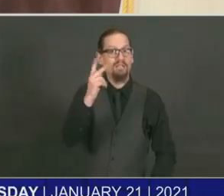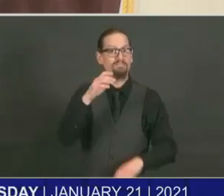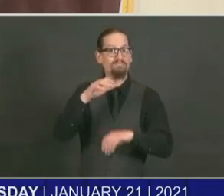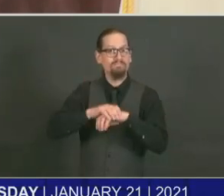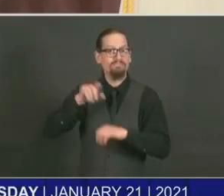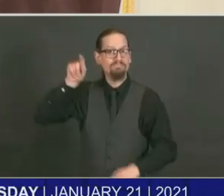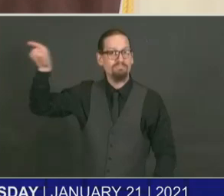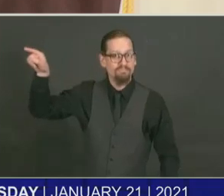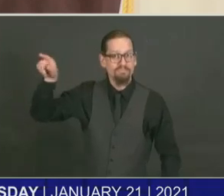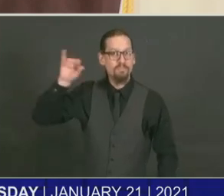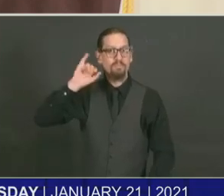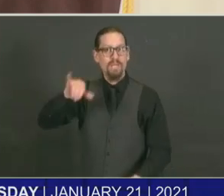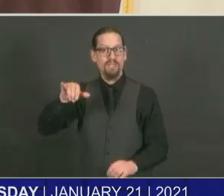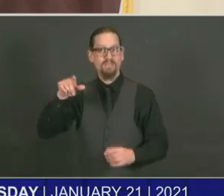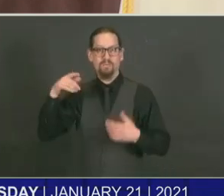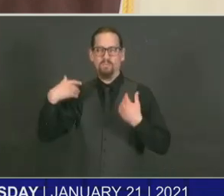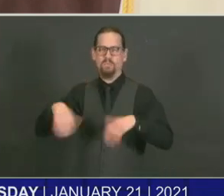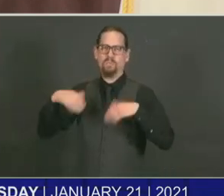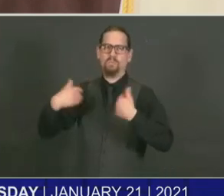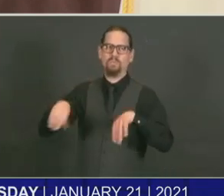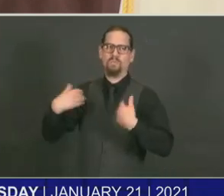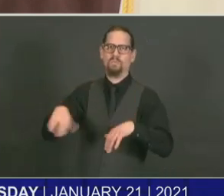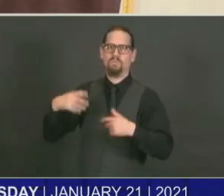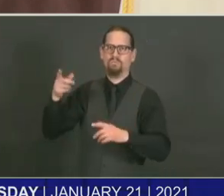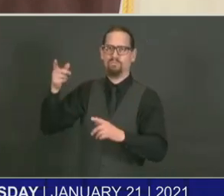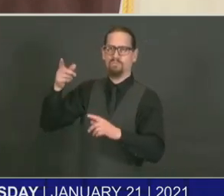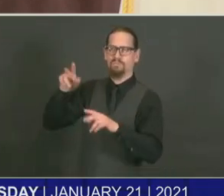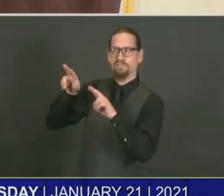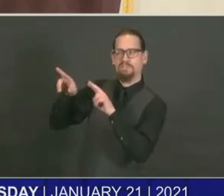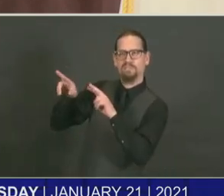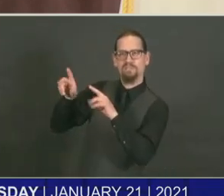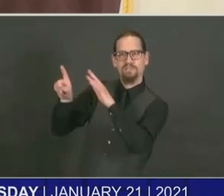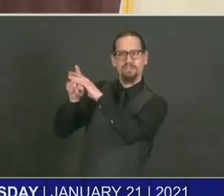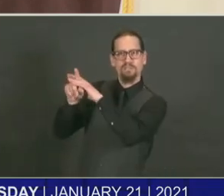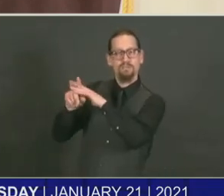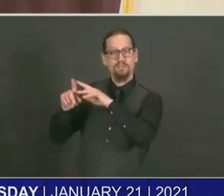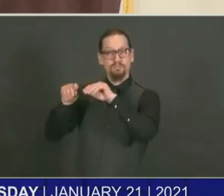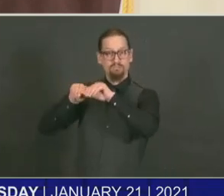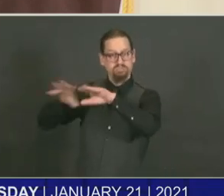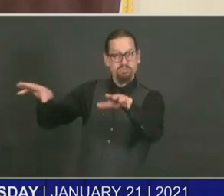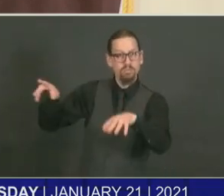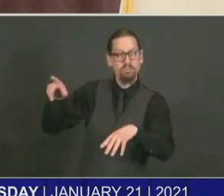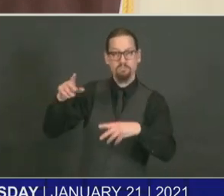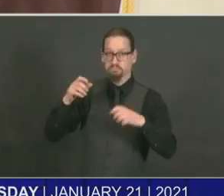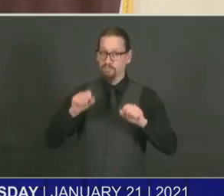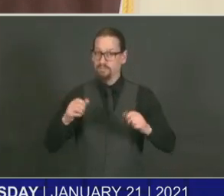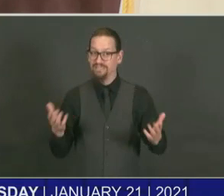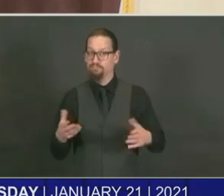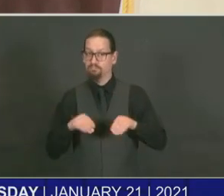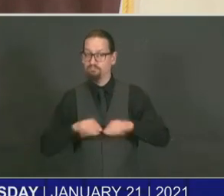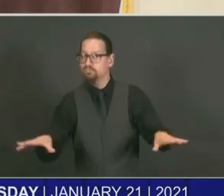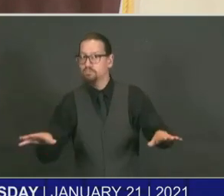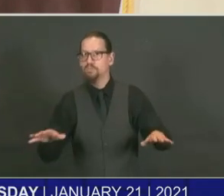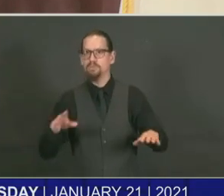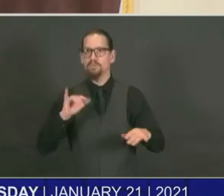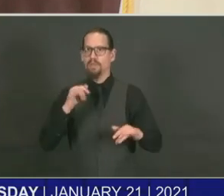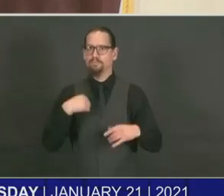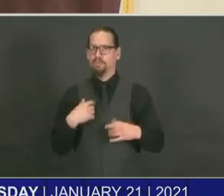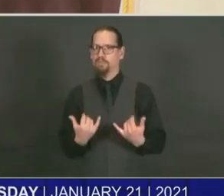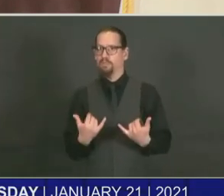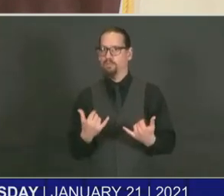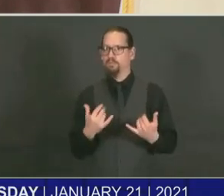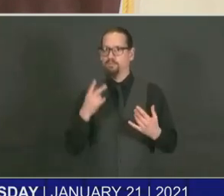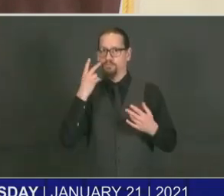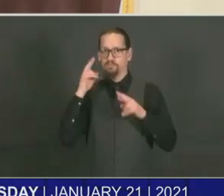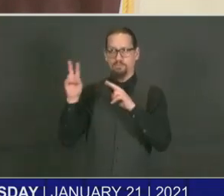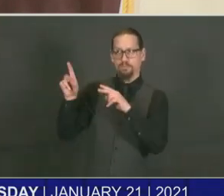It's increasingly more transmissible than the current strain that's in place. And